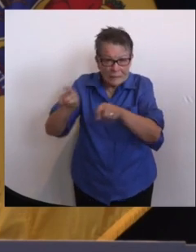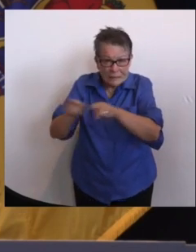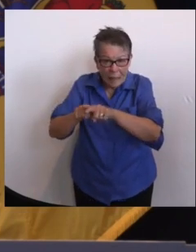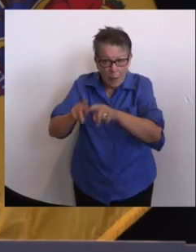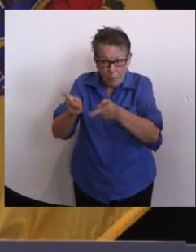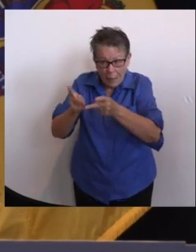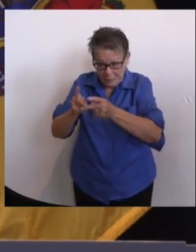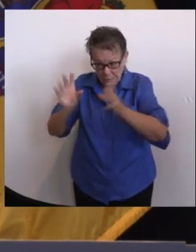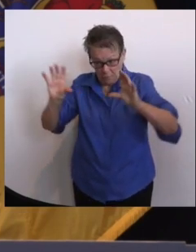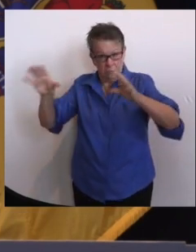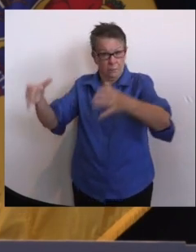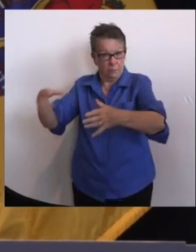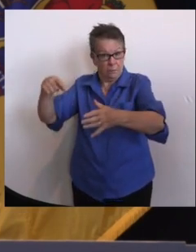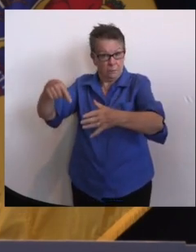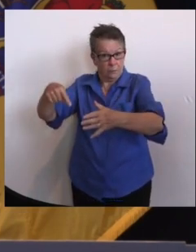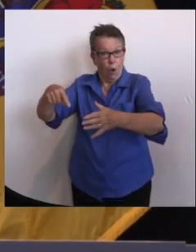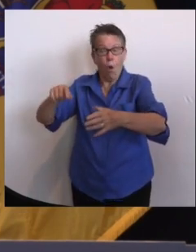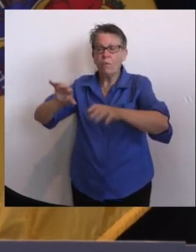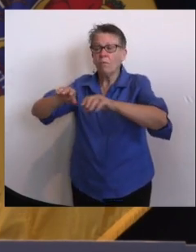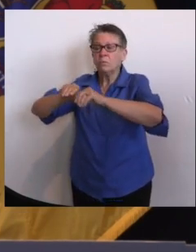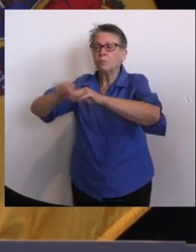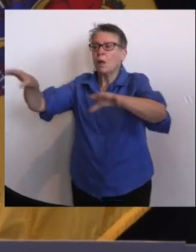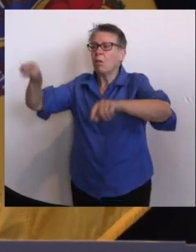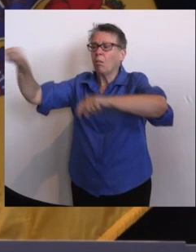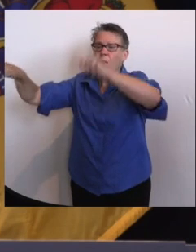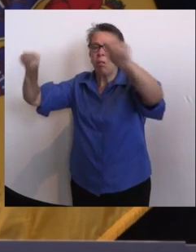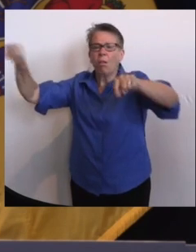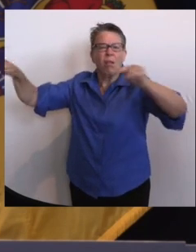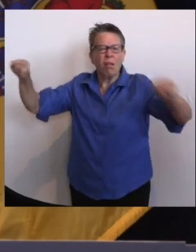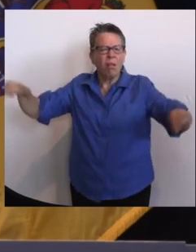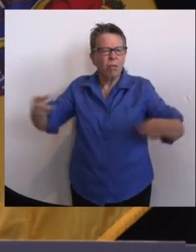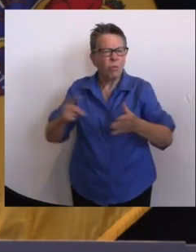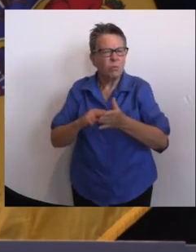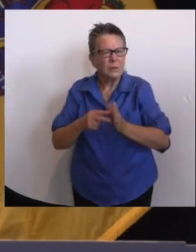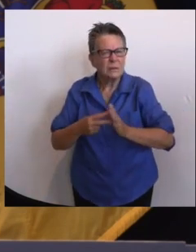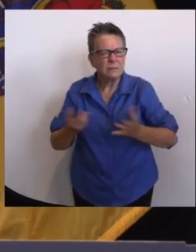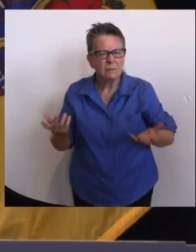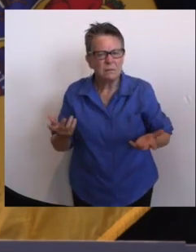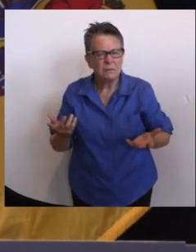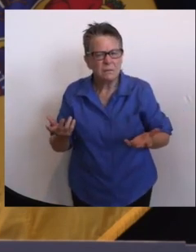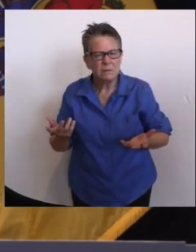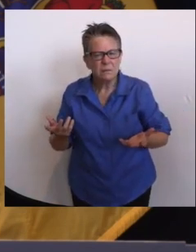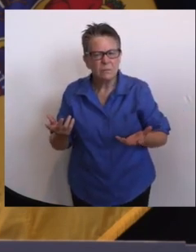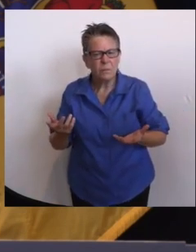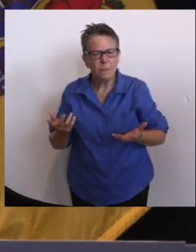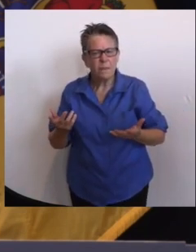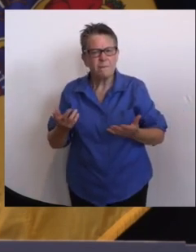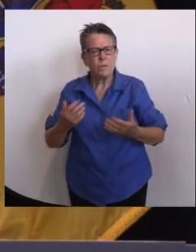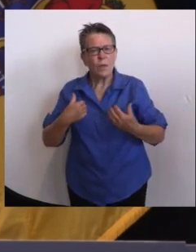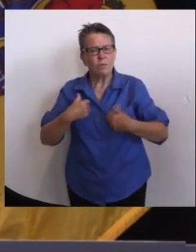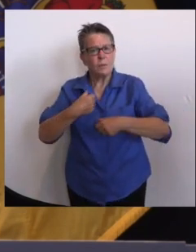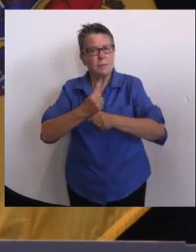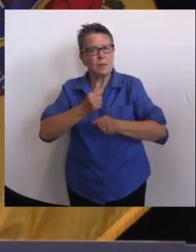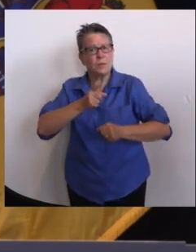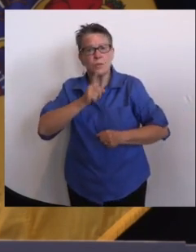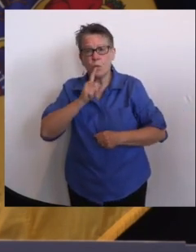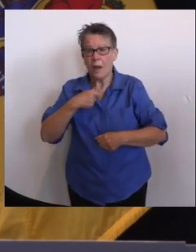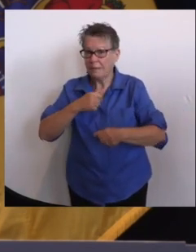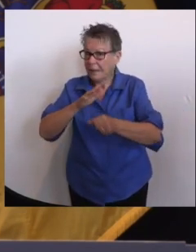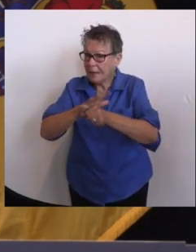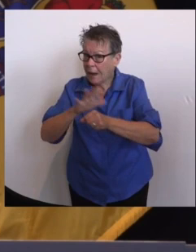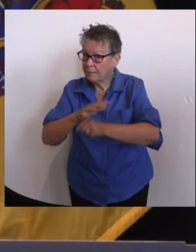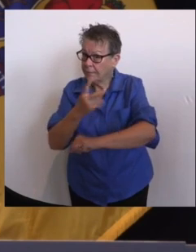role that we play in that other than we want to make sure that we've got the capacity to vaccinate, test, and care